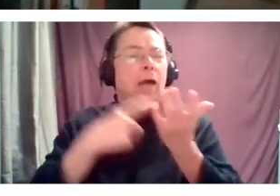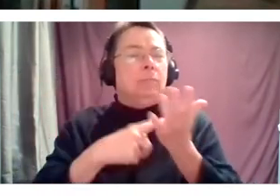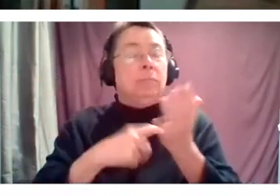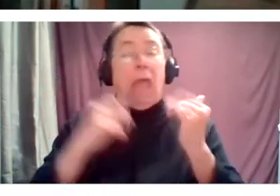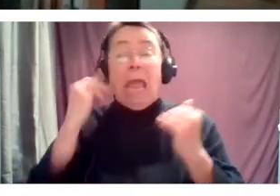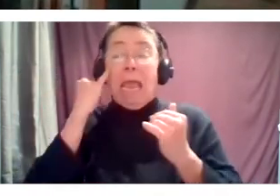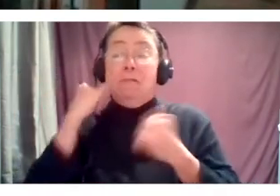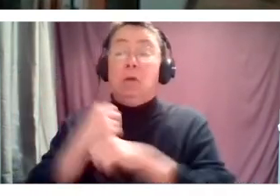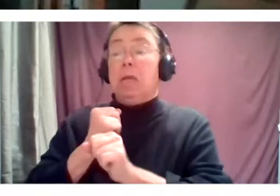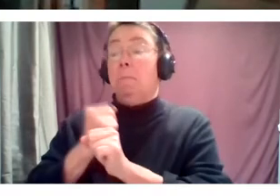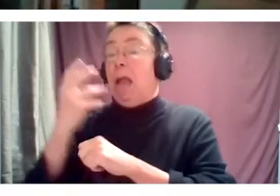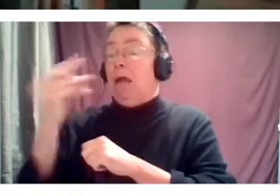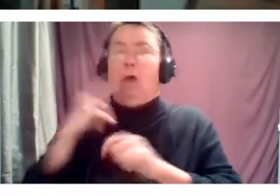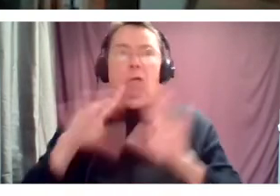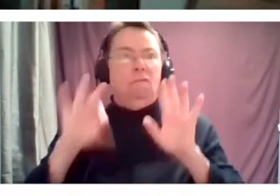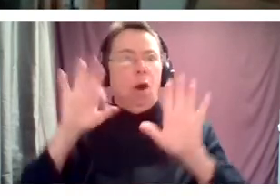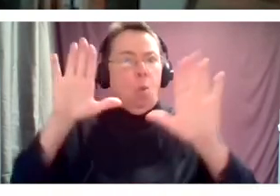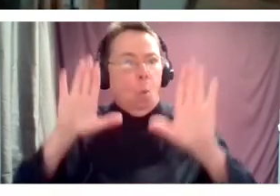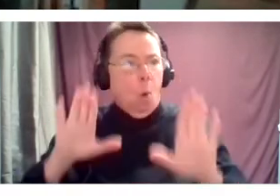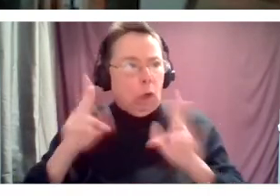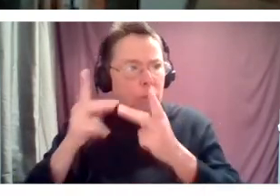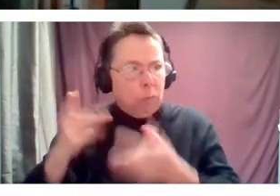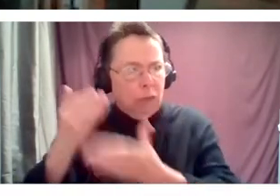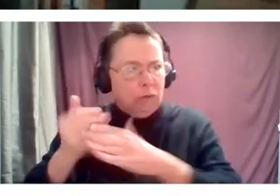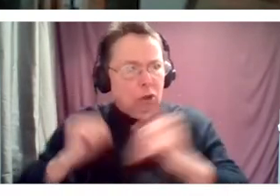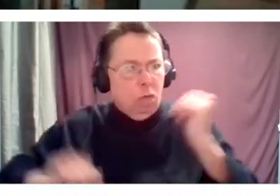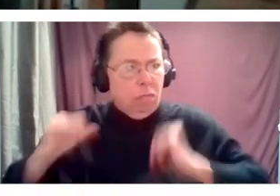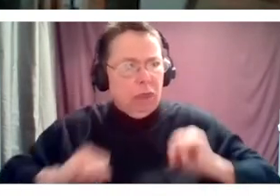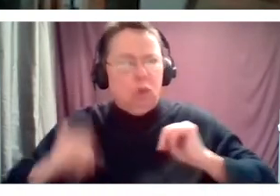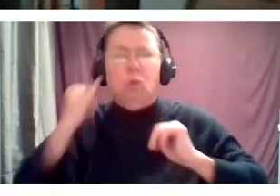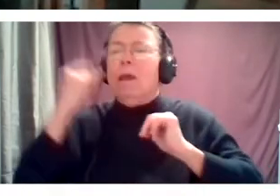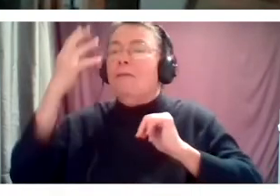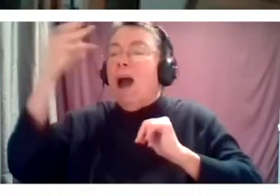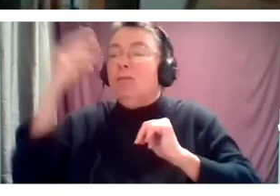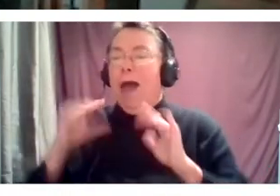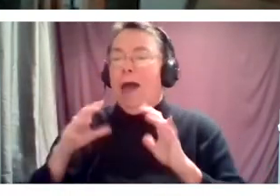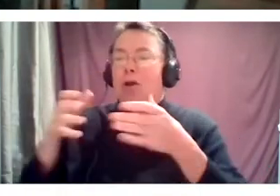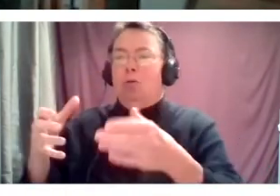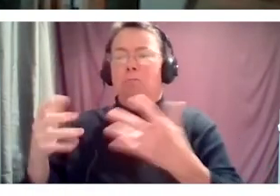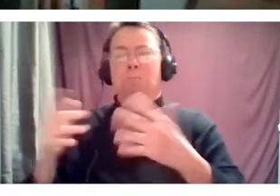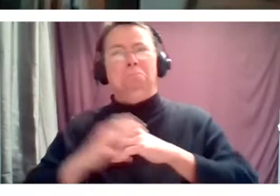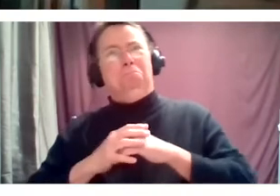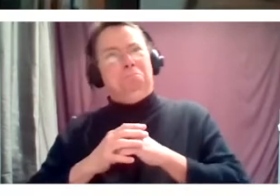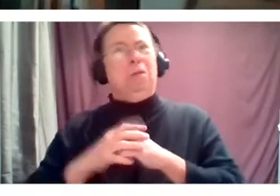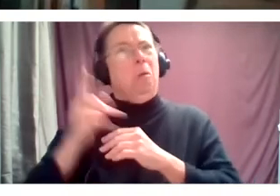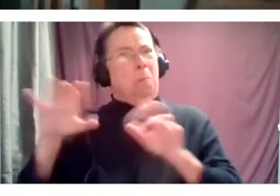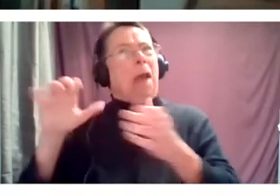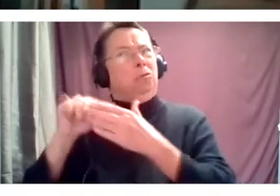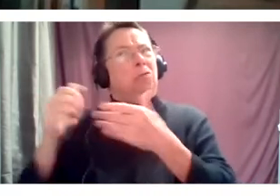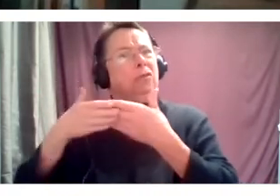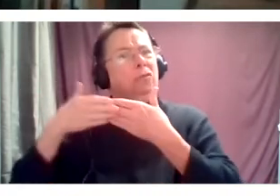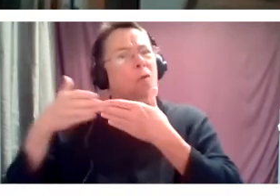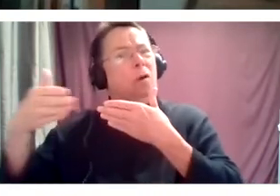found a great space right near our theater that could work. And if it happens, it seems like this could be something that we do for years and years to come.